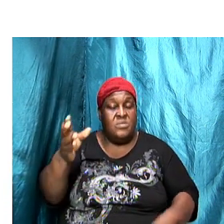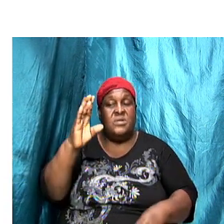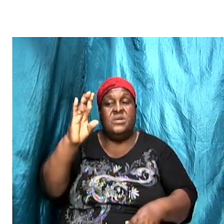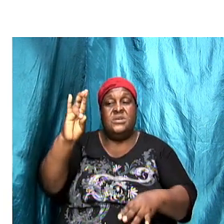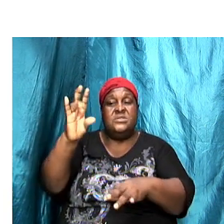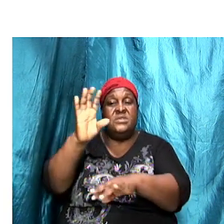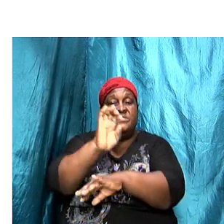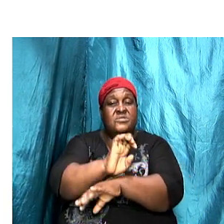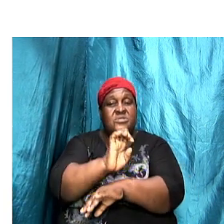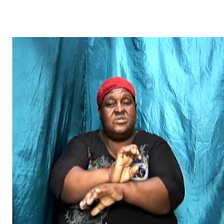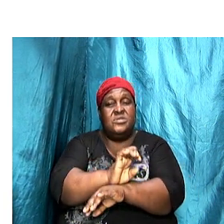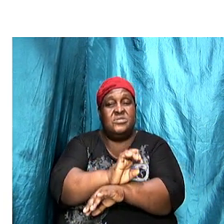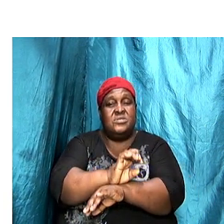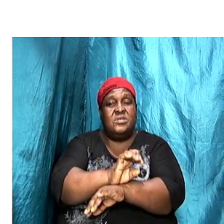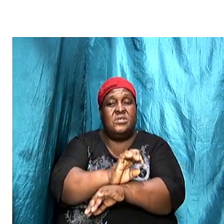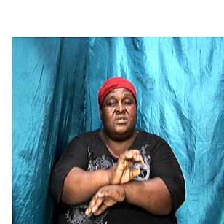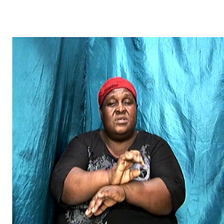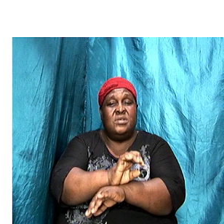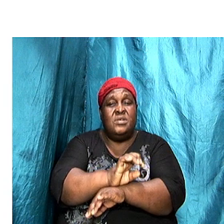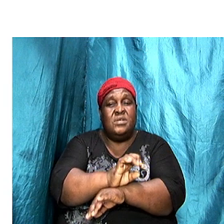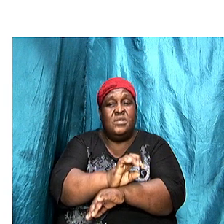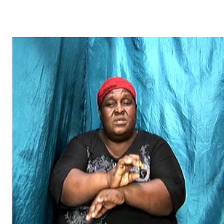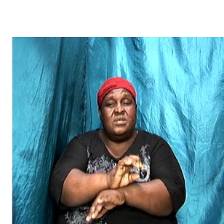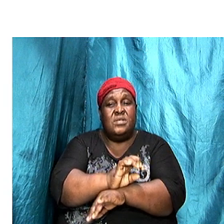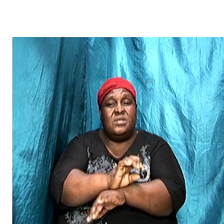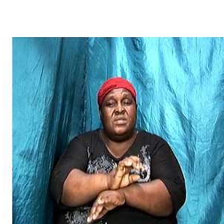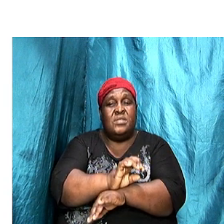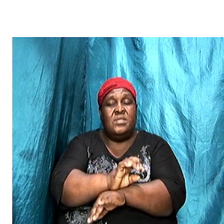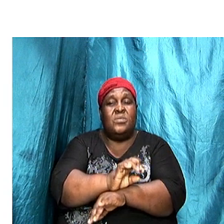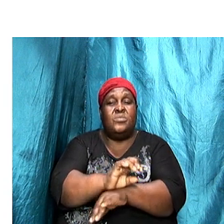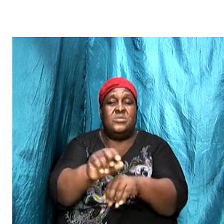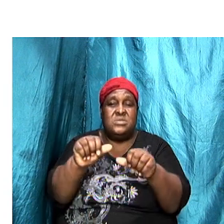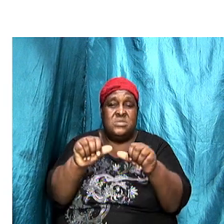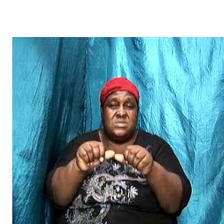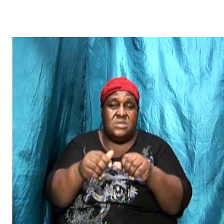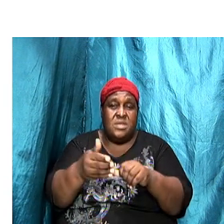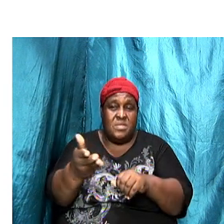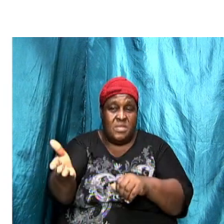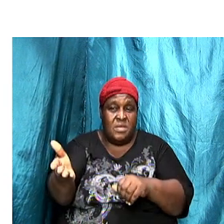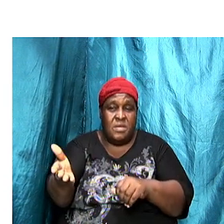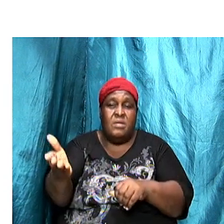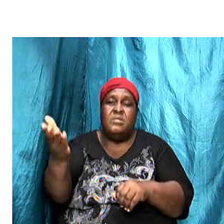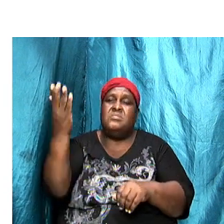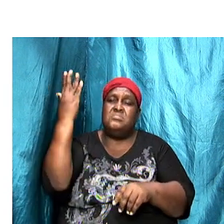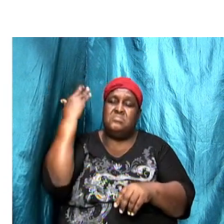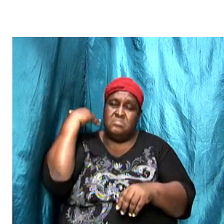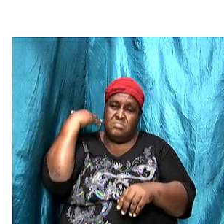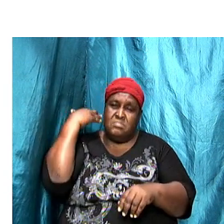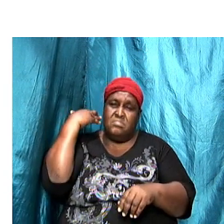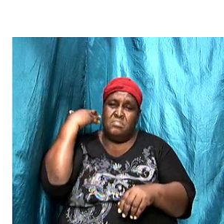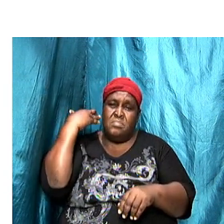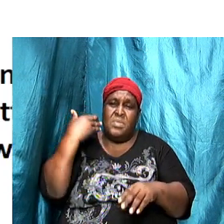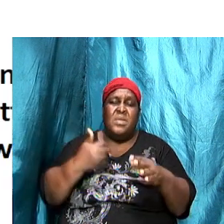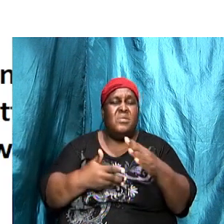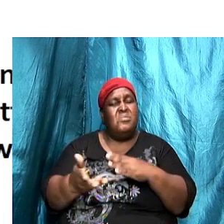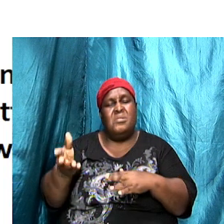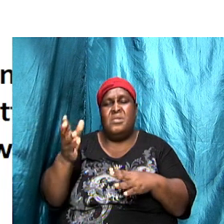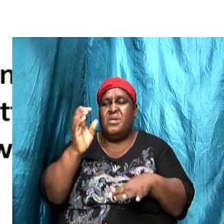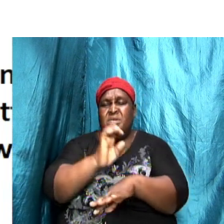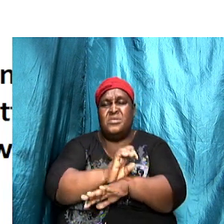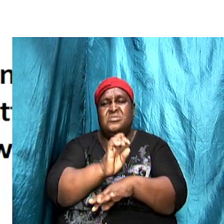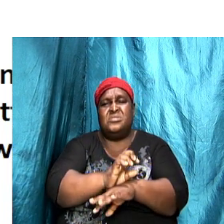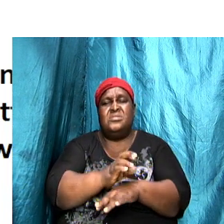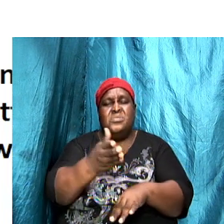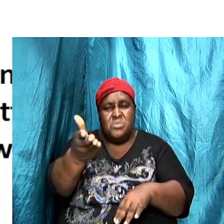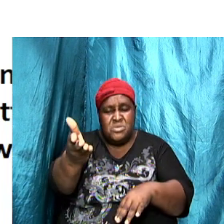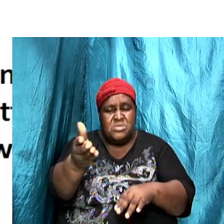churches that literally existed back there. No doubt there were other churches that were